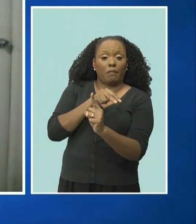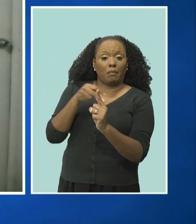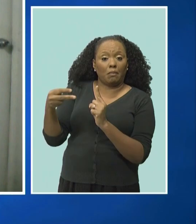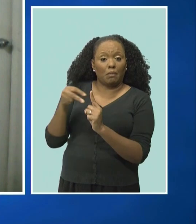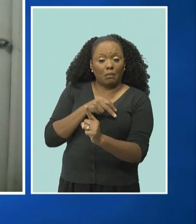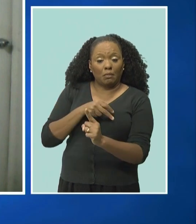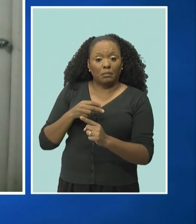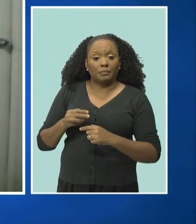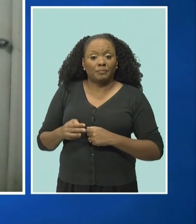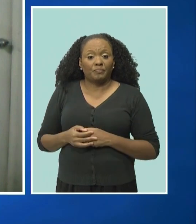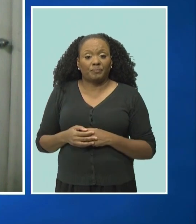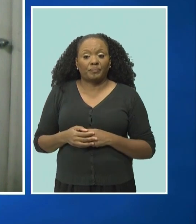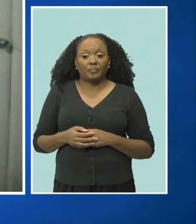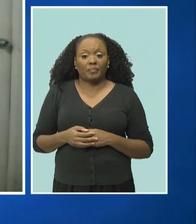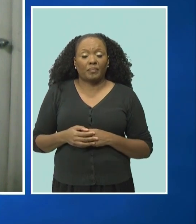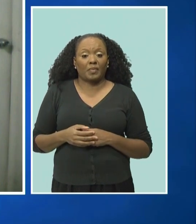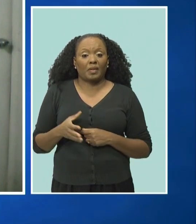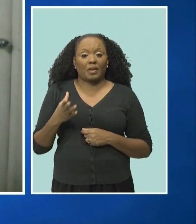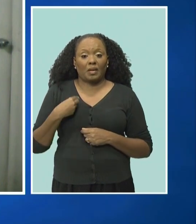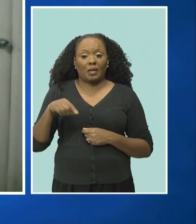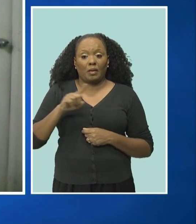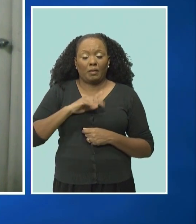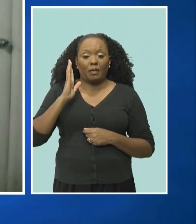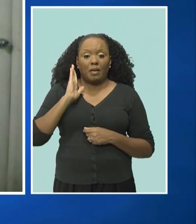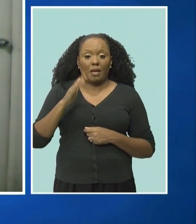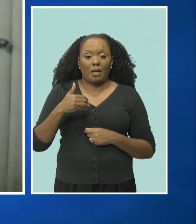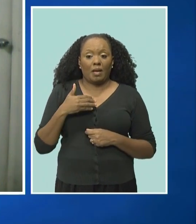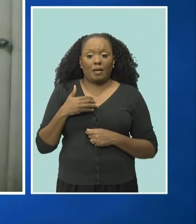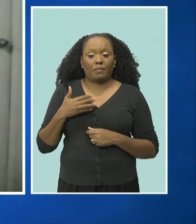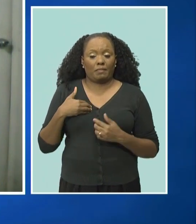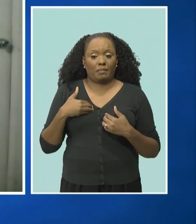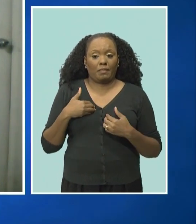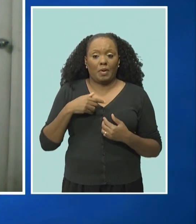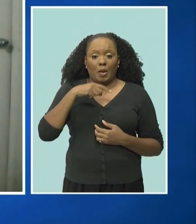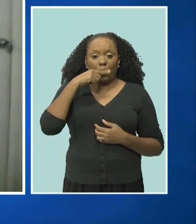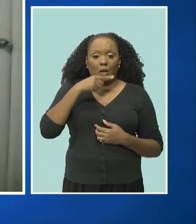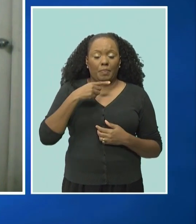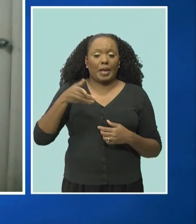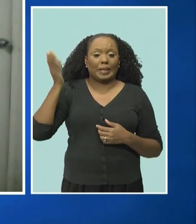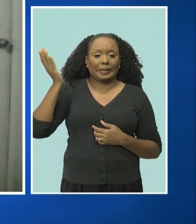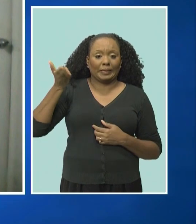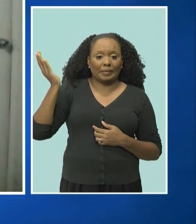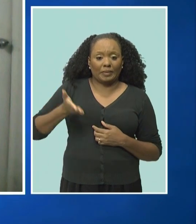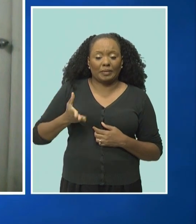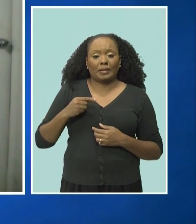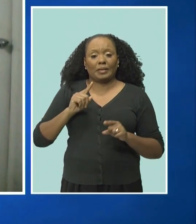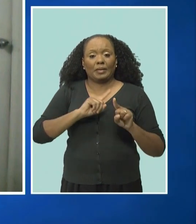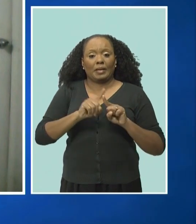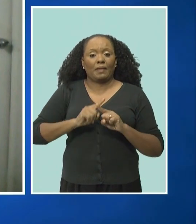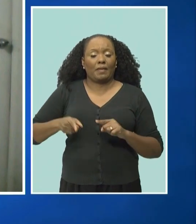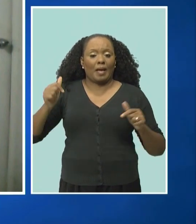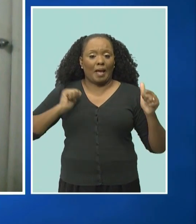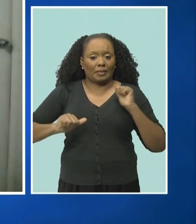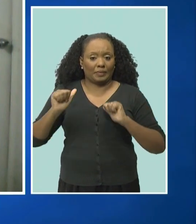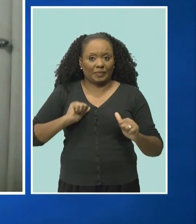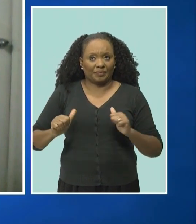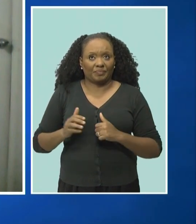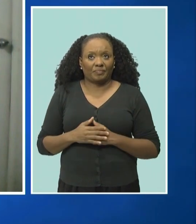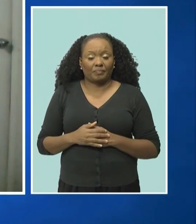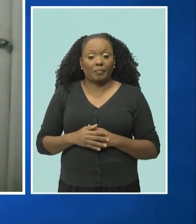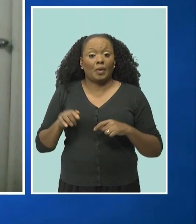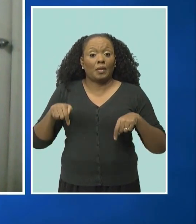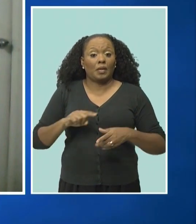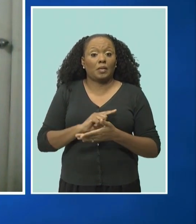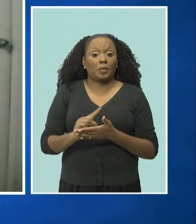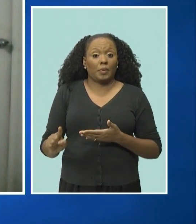And we are having public lectures. We're just going to start a whole cadre of activities. Our web page went live this